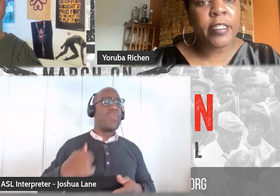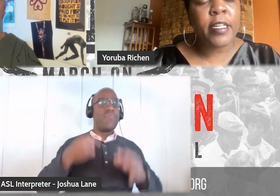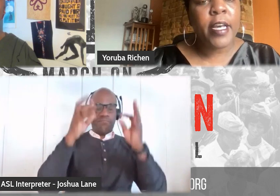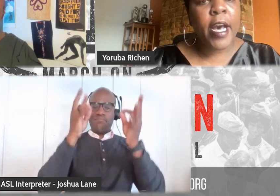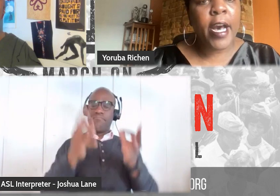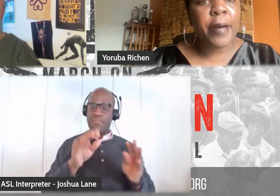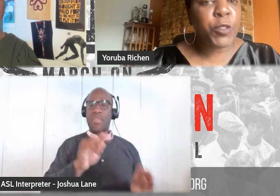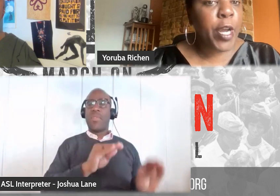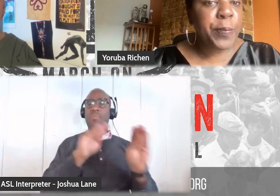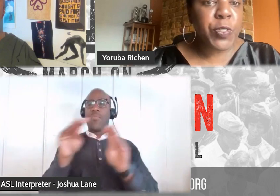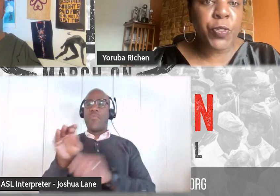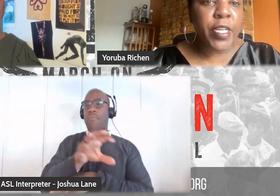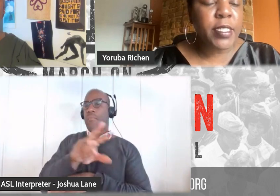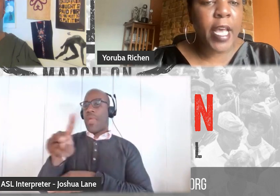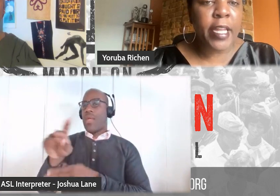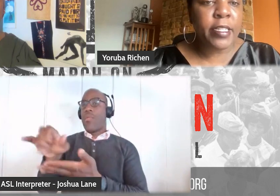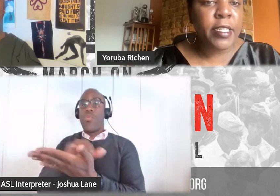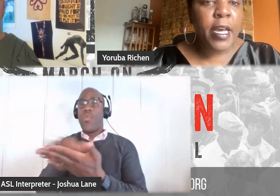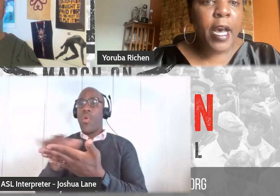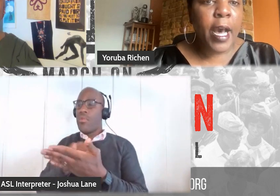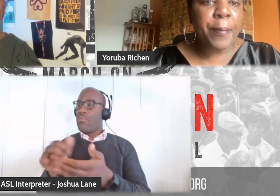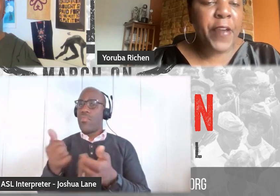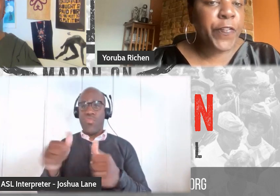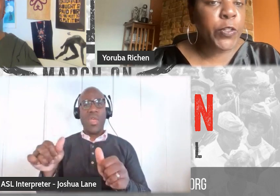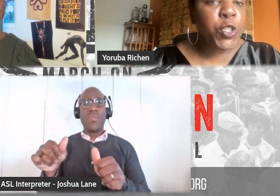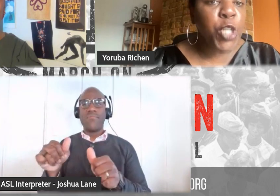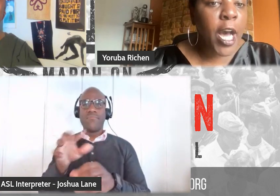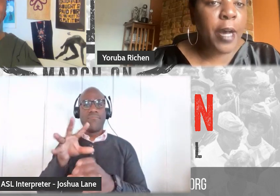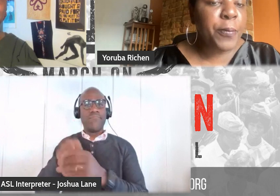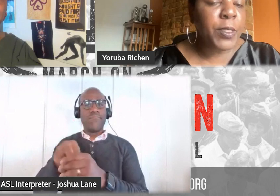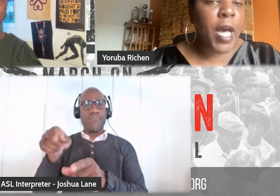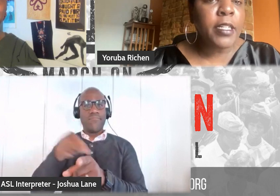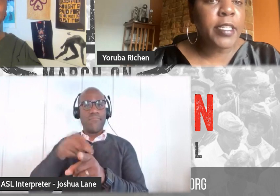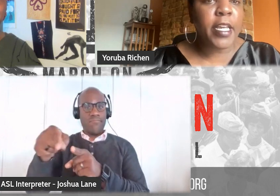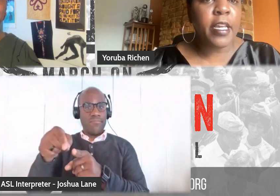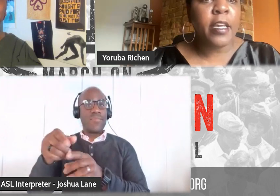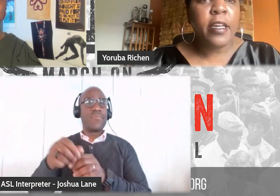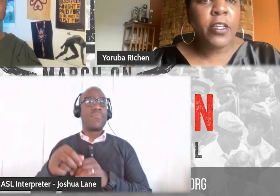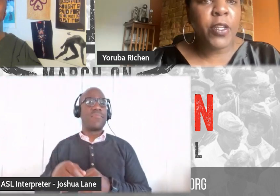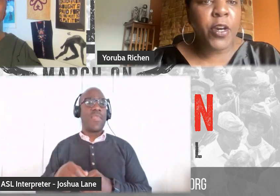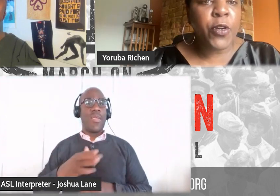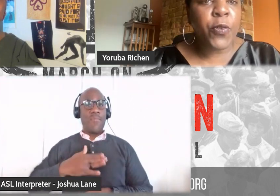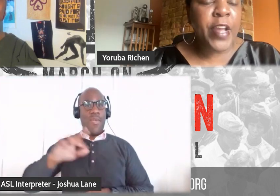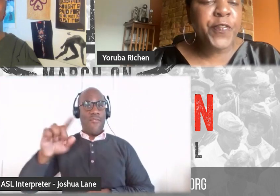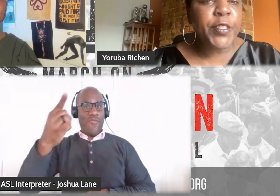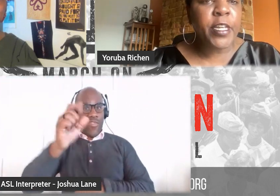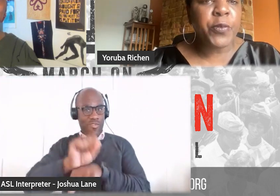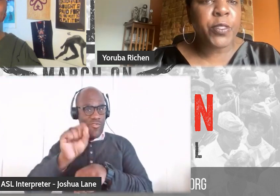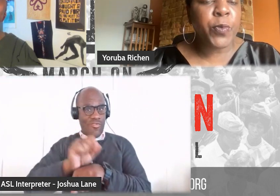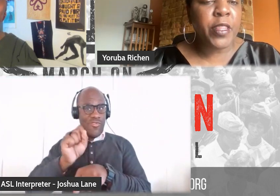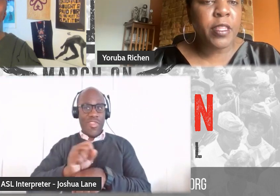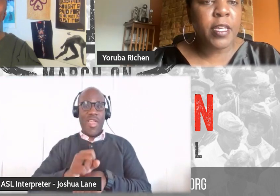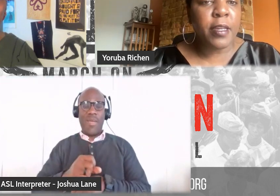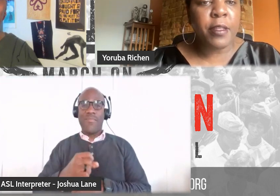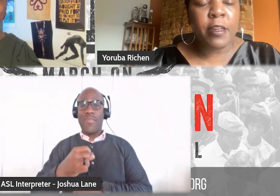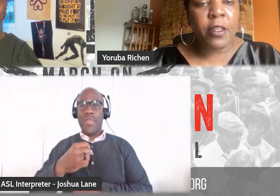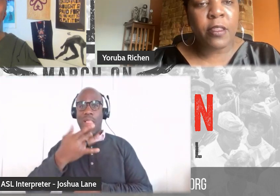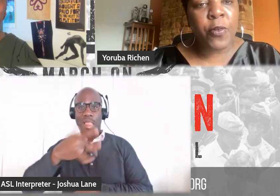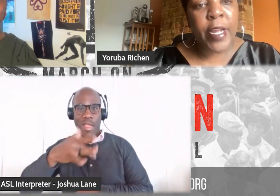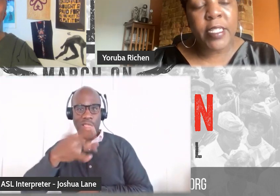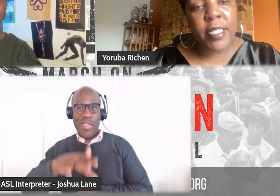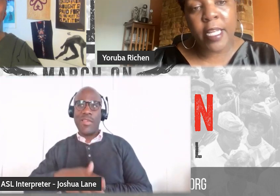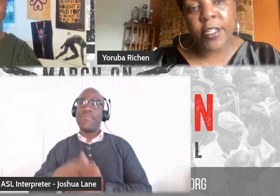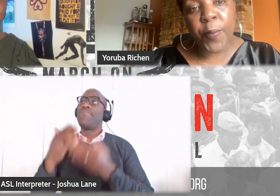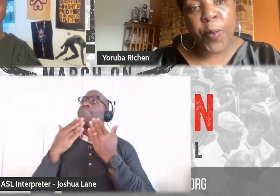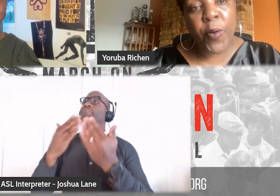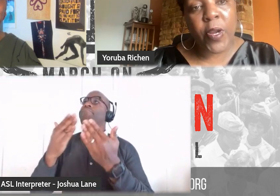and, um, try to pursue this. And, um, my first job, luckily, you know, gratefully was with the, the,